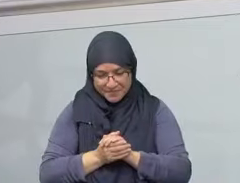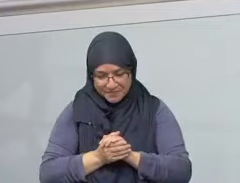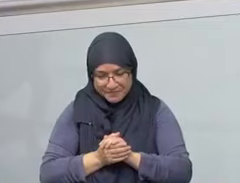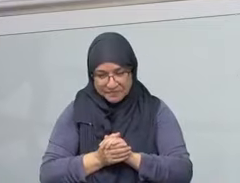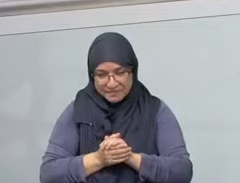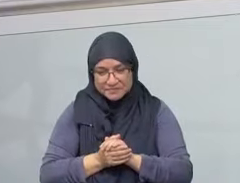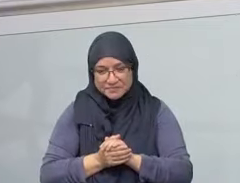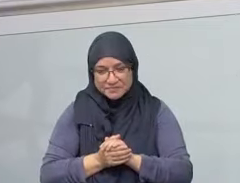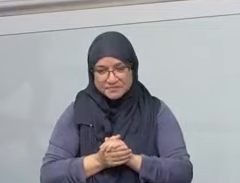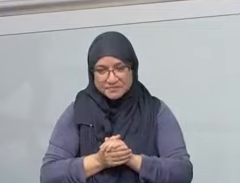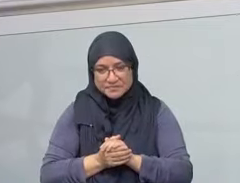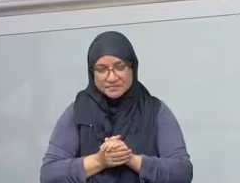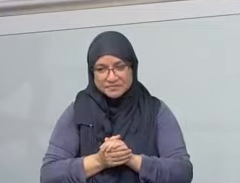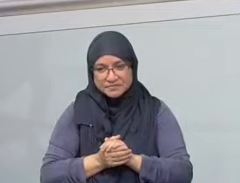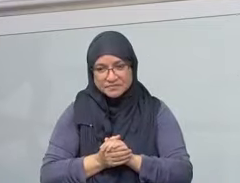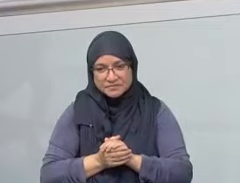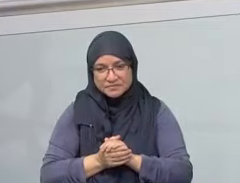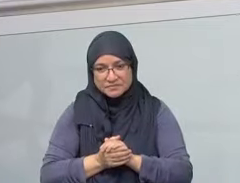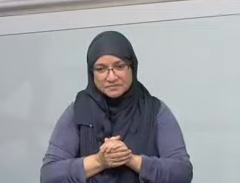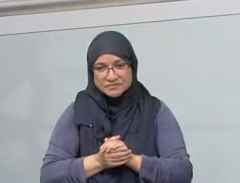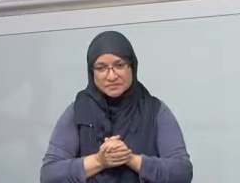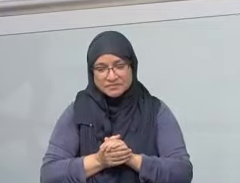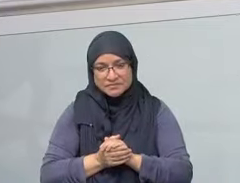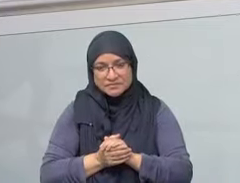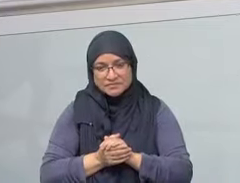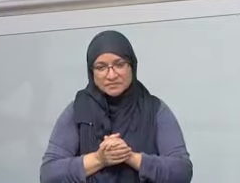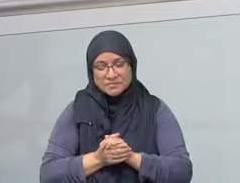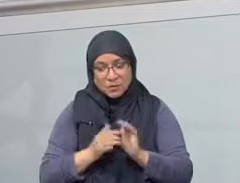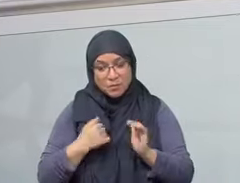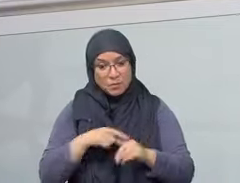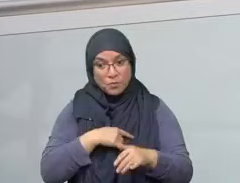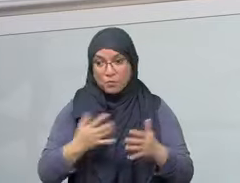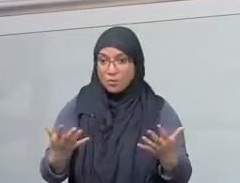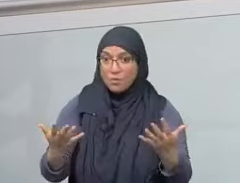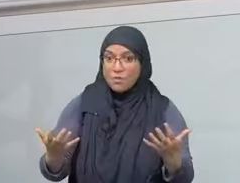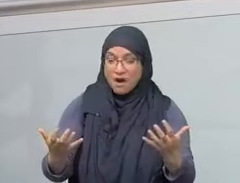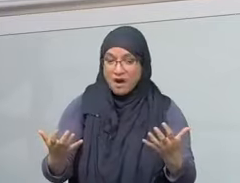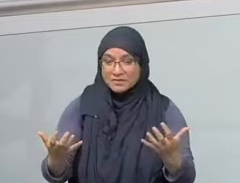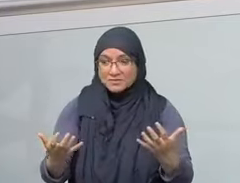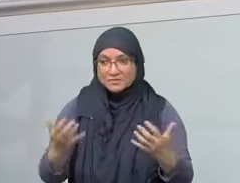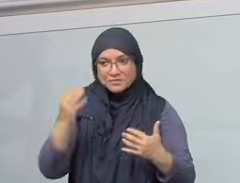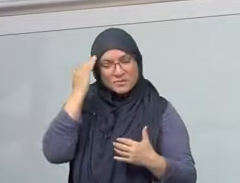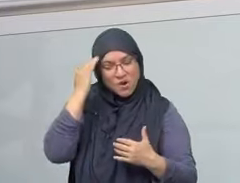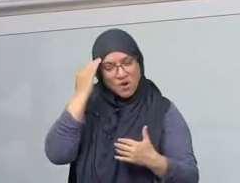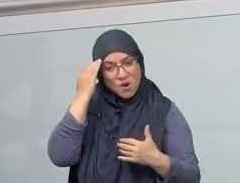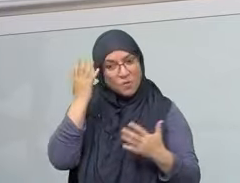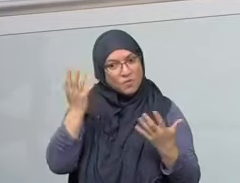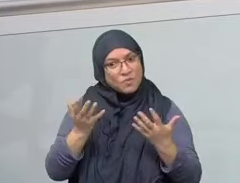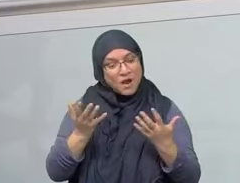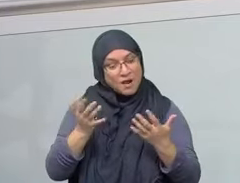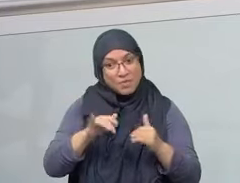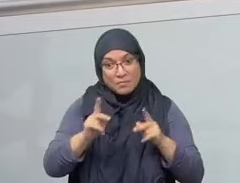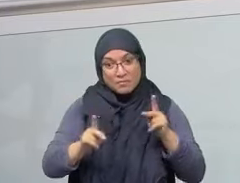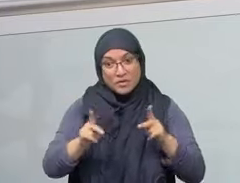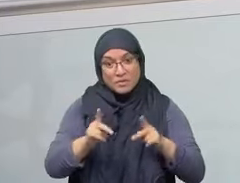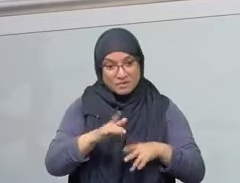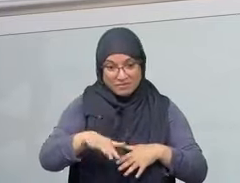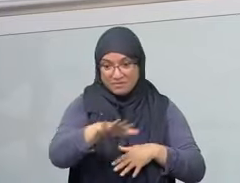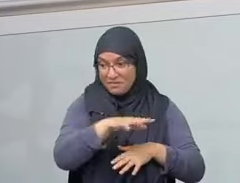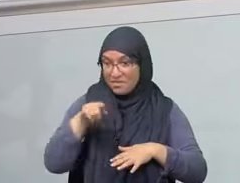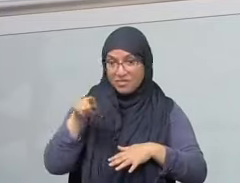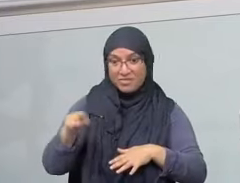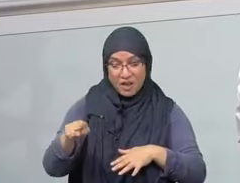they were trained by them. Those people are more sacred than al-Aqsa. They're more sacred than the Kaaba. The Prophet